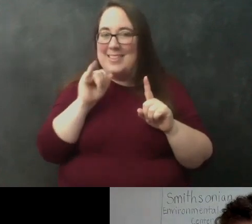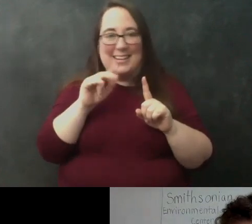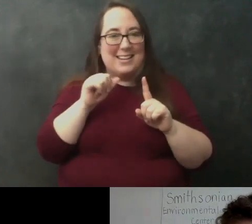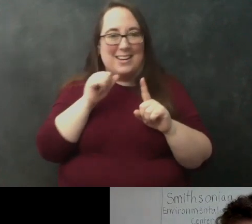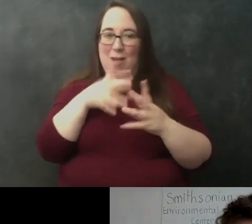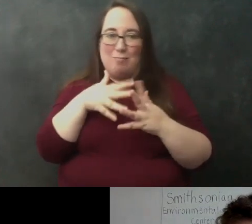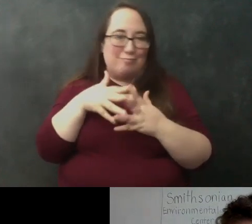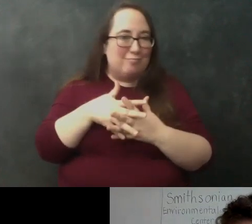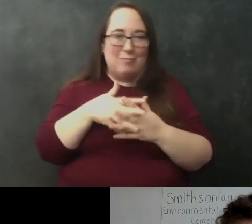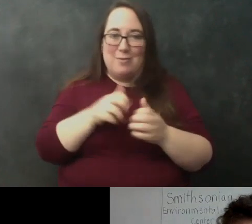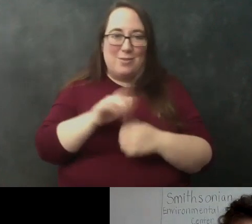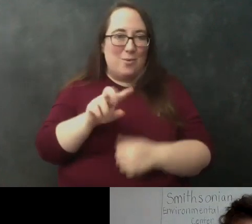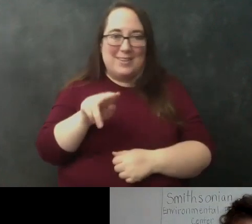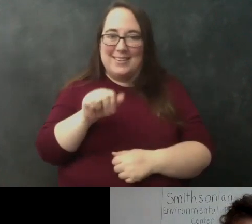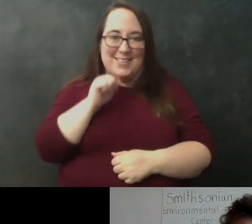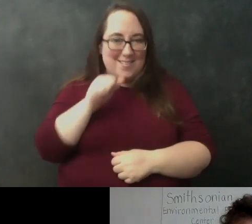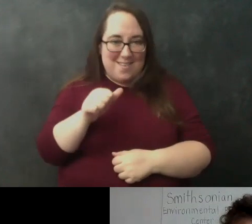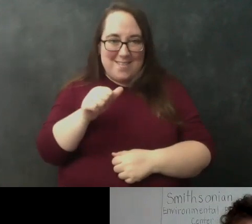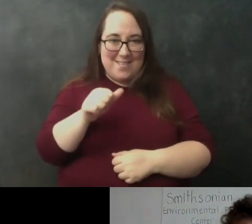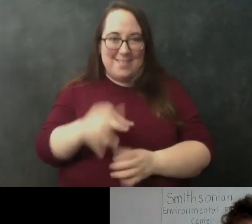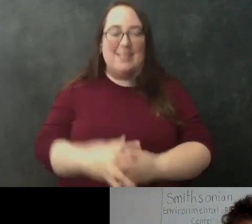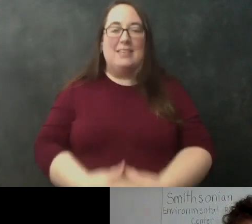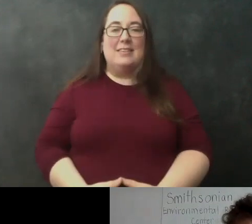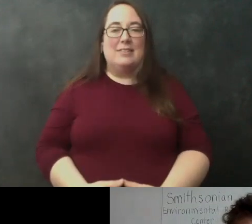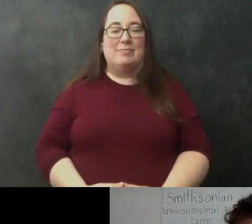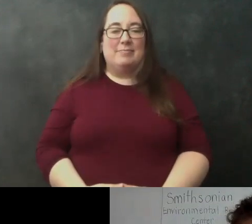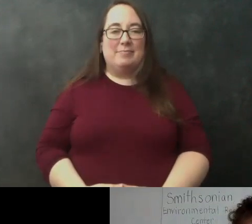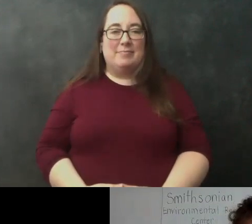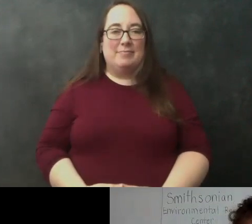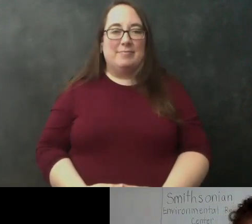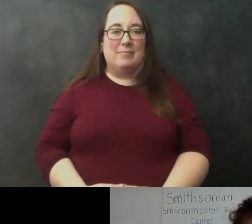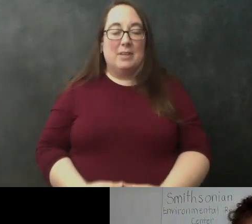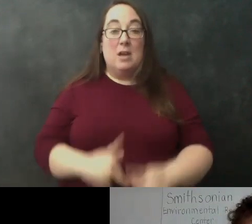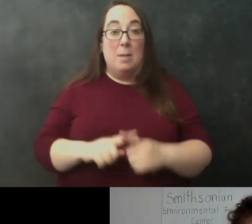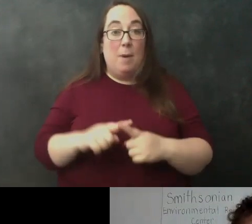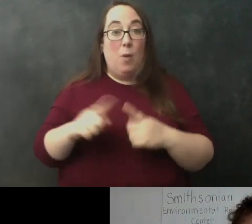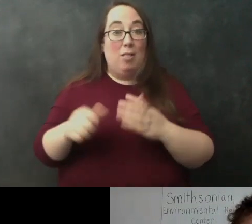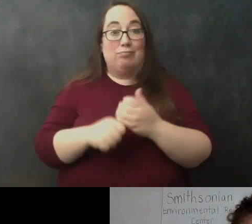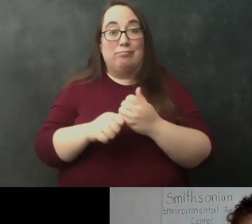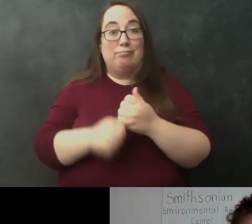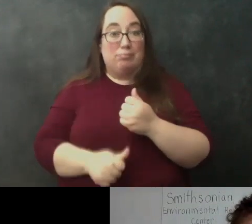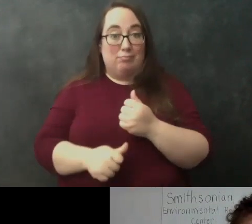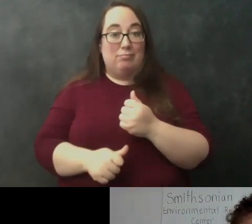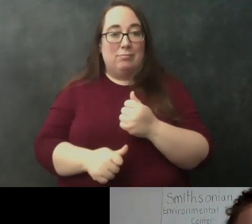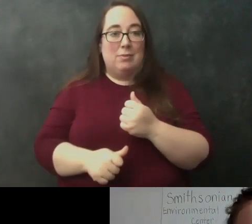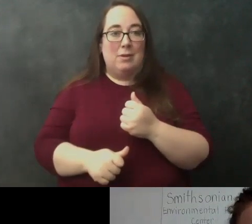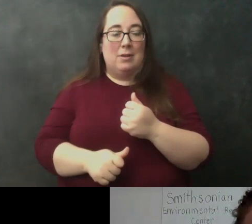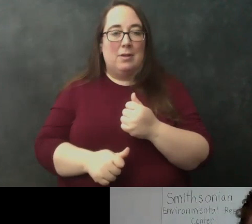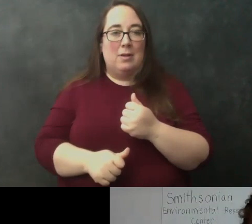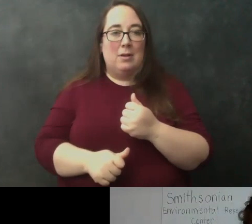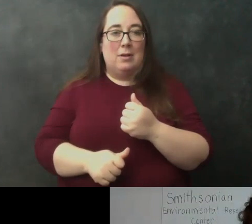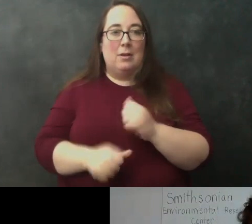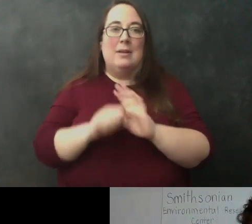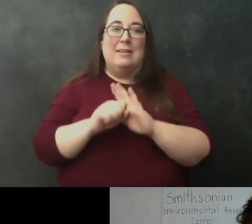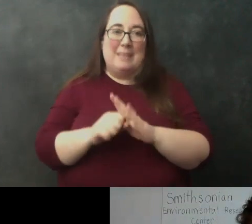incorporated into your dna um but it will pass through your digestive tract and if we were to get a sample of your